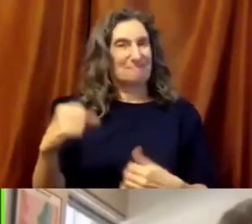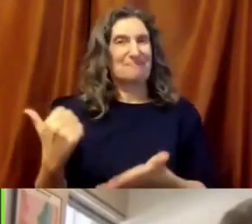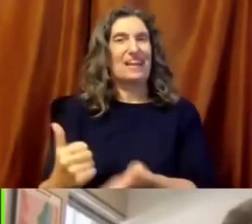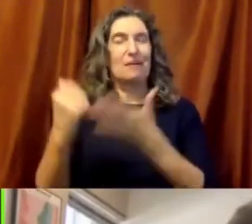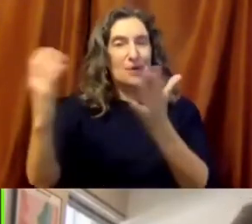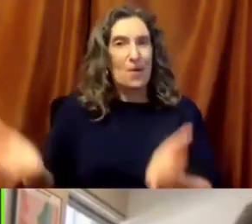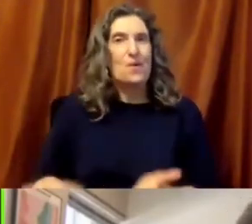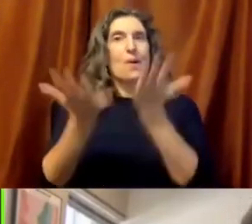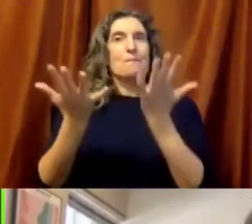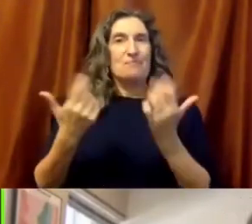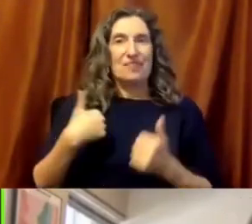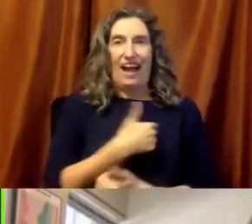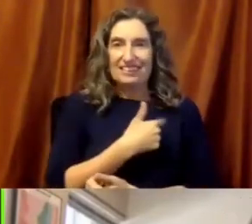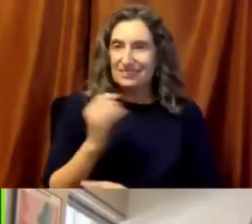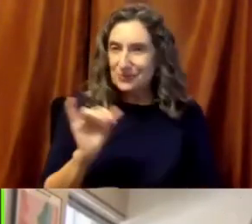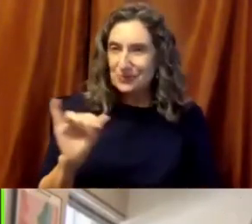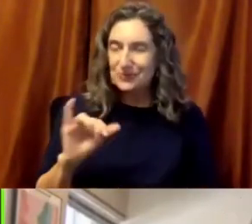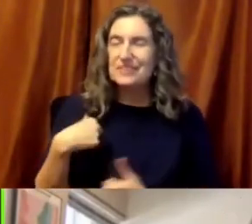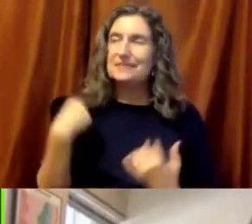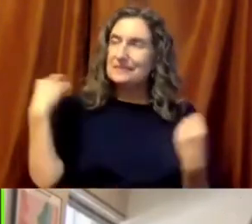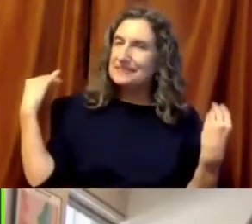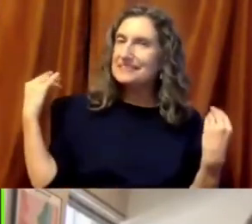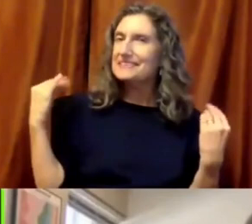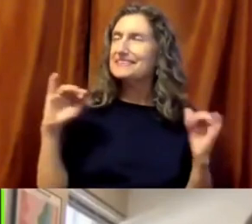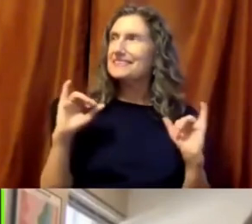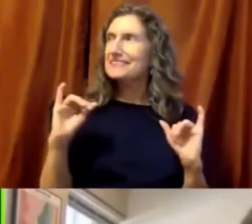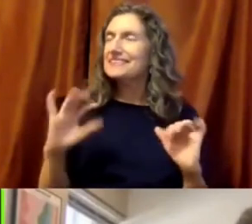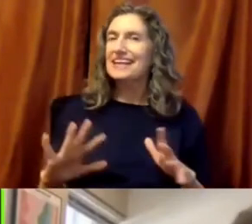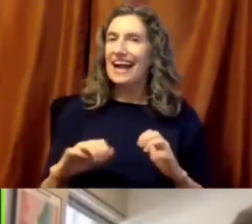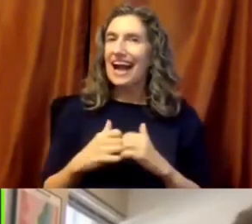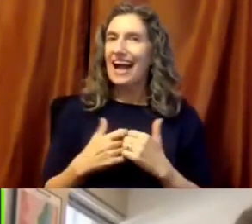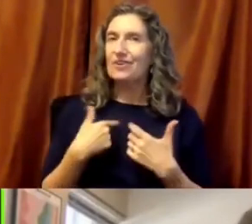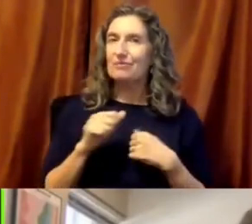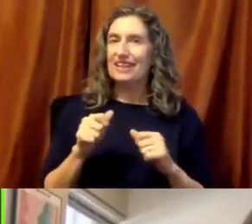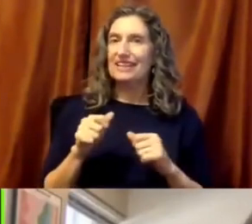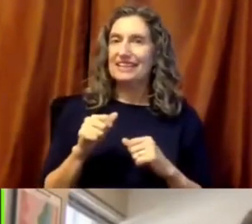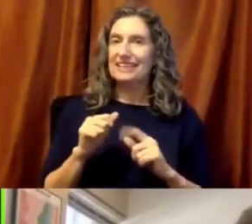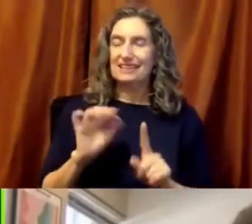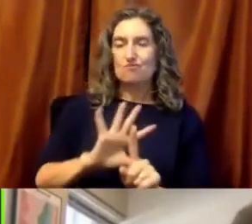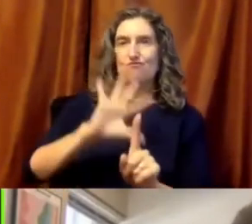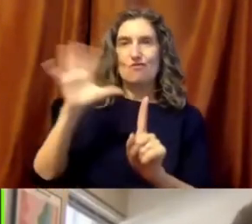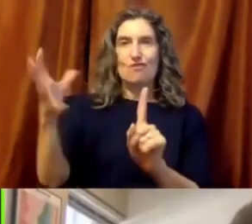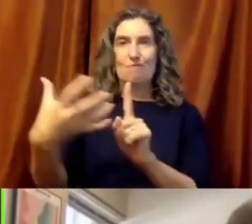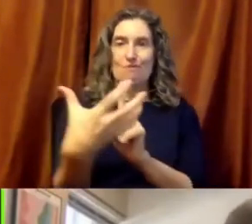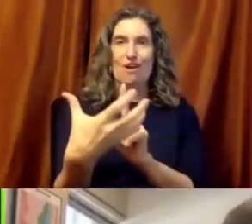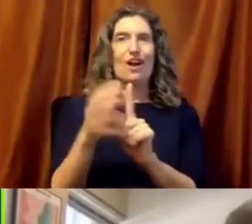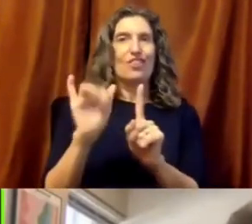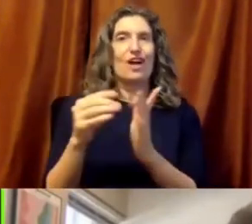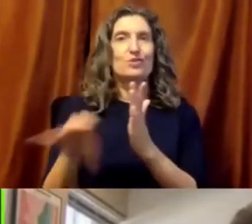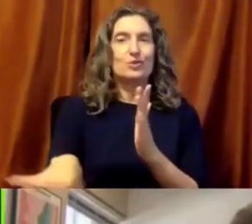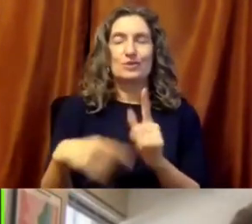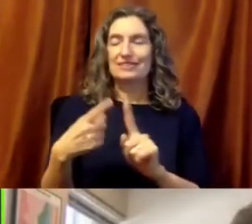point of view. And you've inspired us to think about how we can be part of wrapping around,